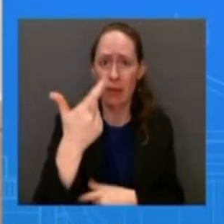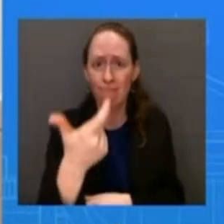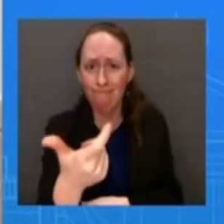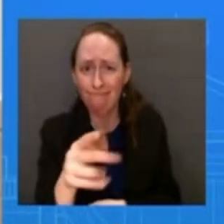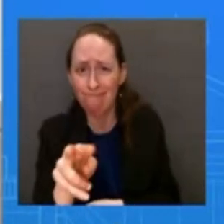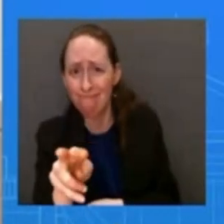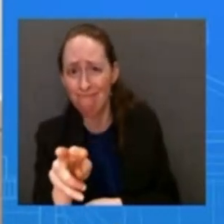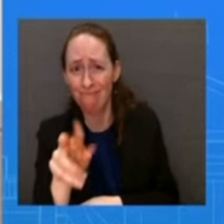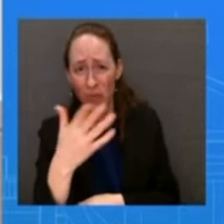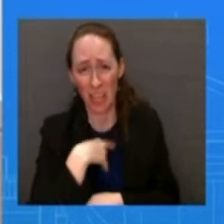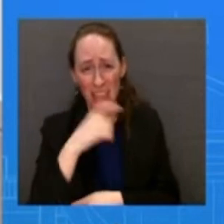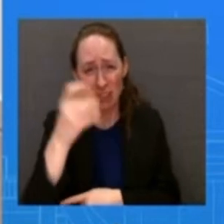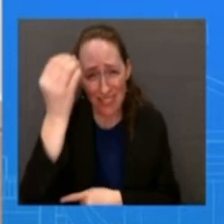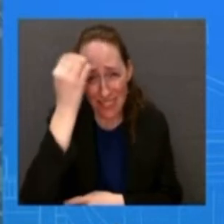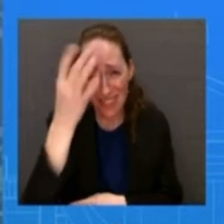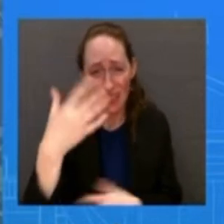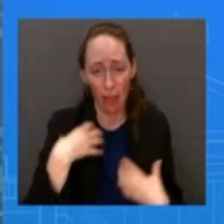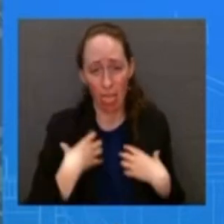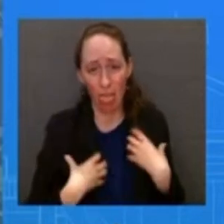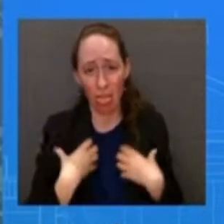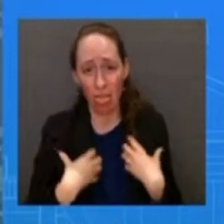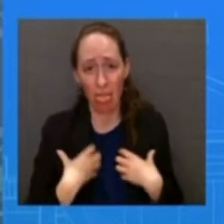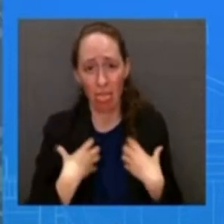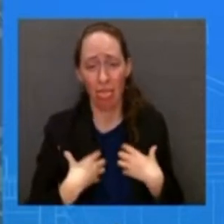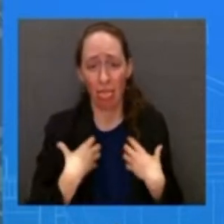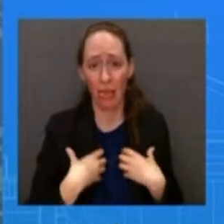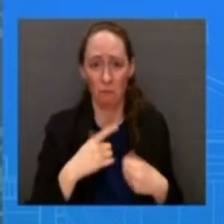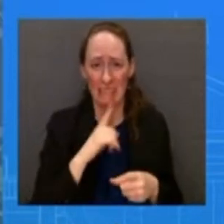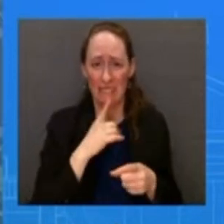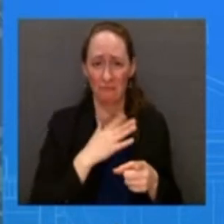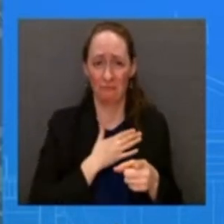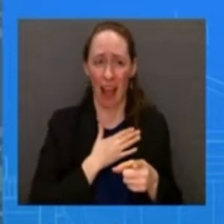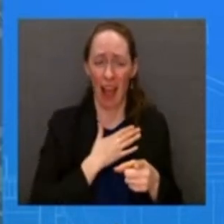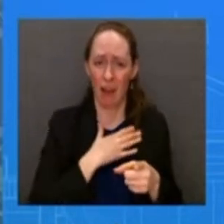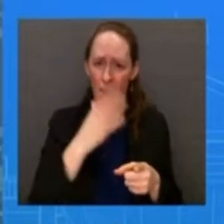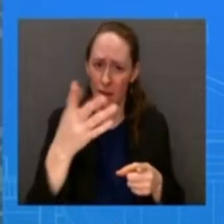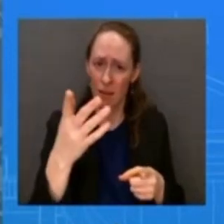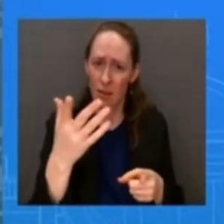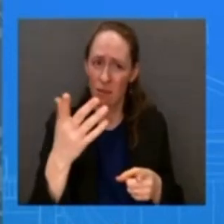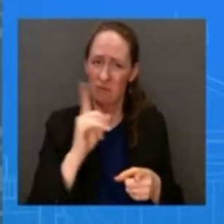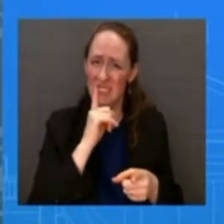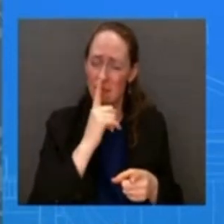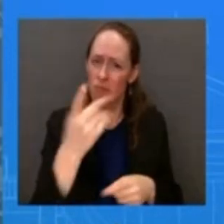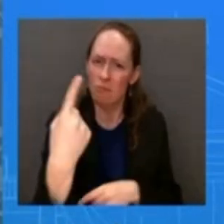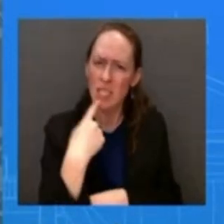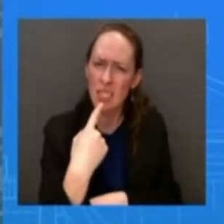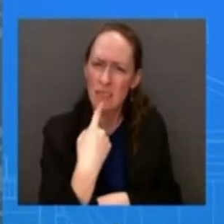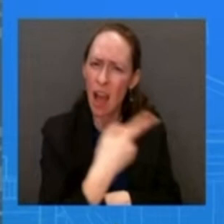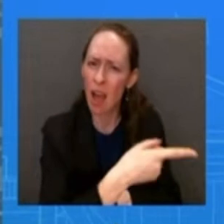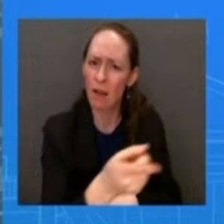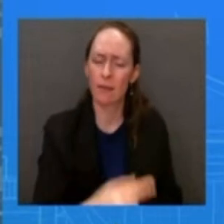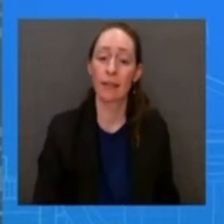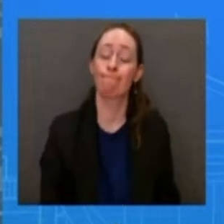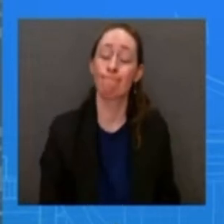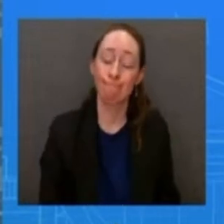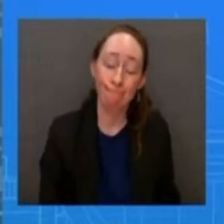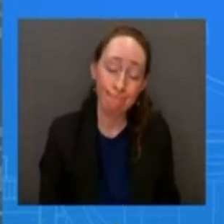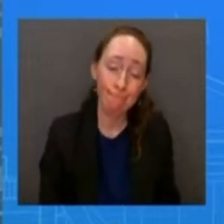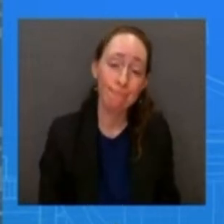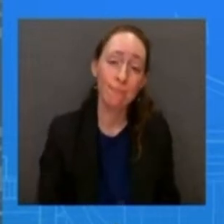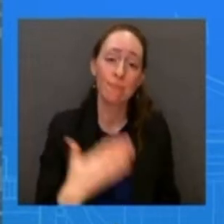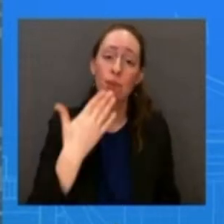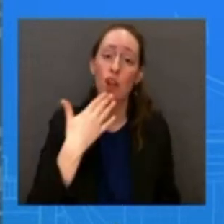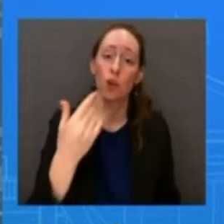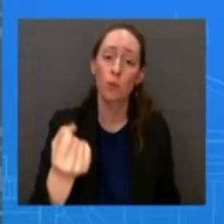object that is missing it's a good question again i don't want to get ahead of the military or the intelligence community as they're